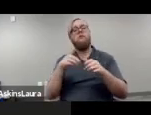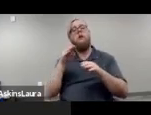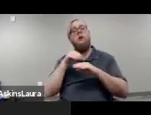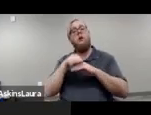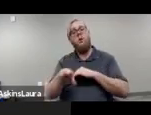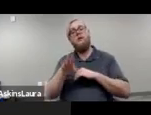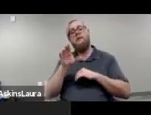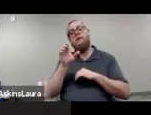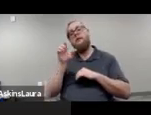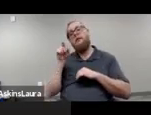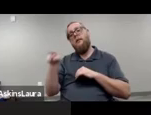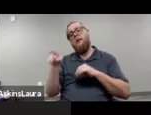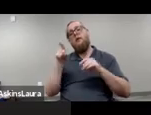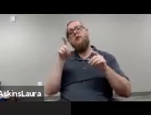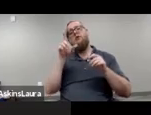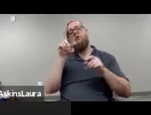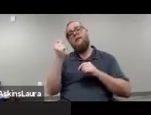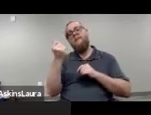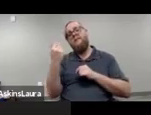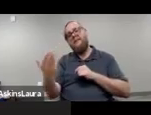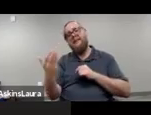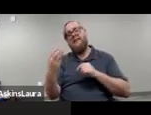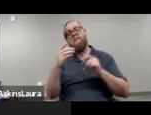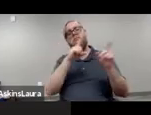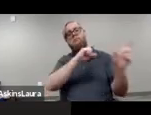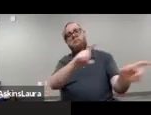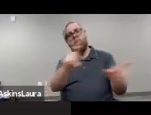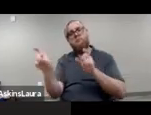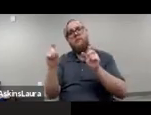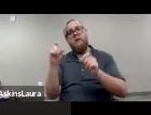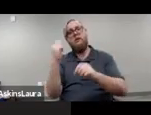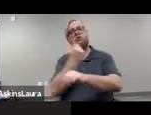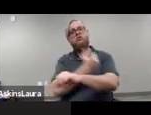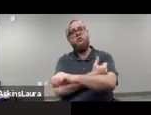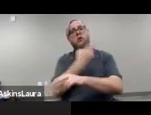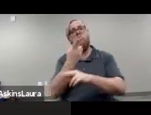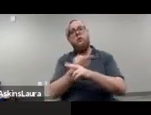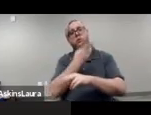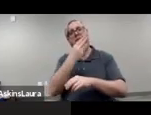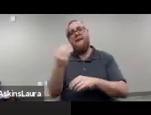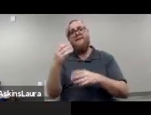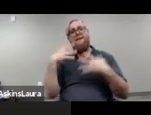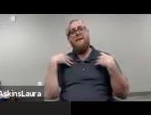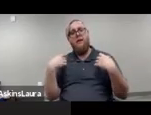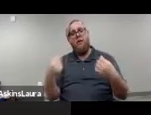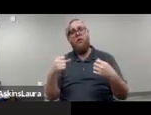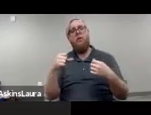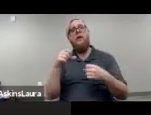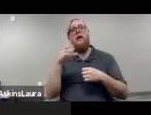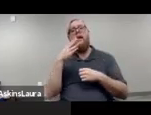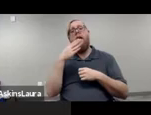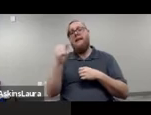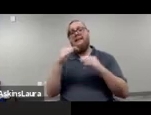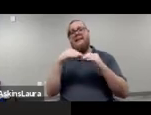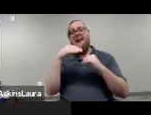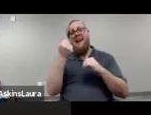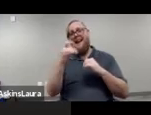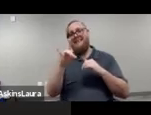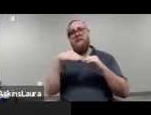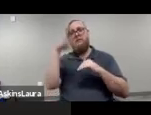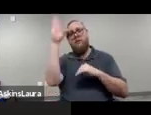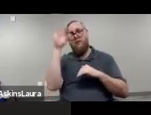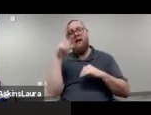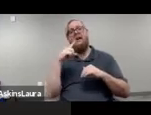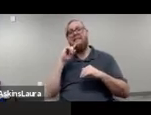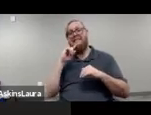SAMHSA's, um, 2015 National Survey of Drug Use and Health, an estimated 9.8 million adults aged 18 or over in the United